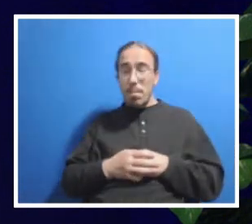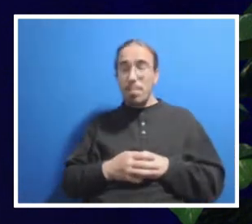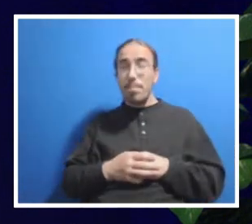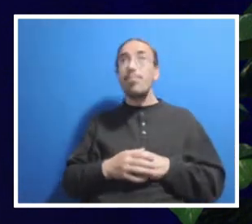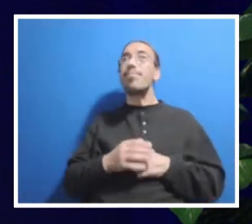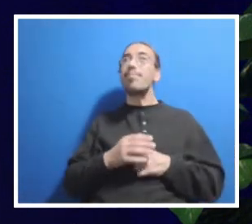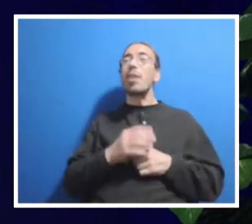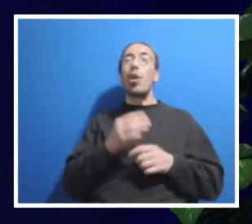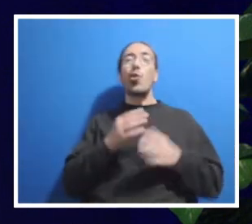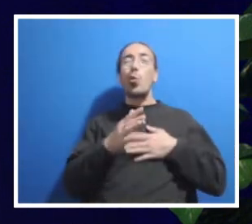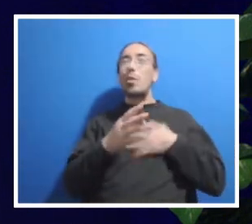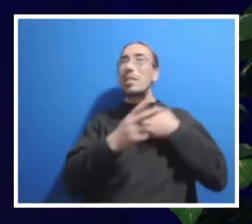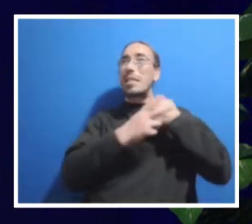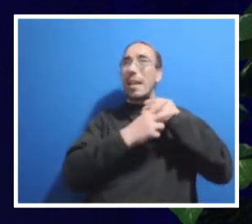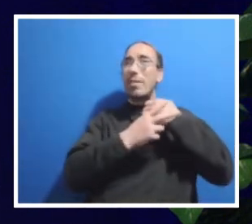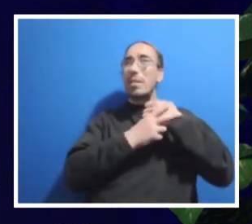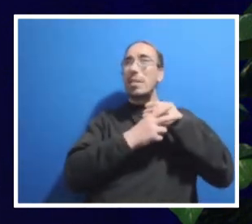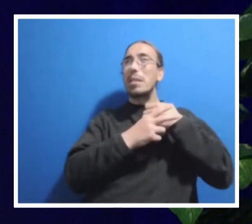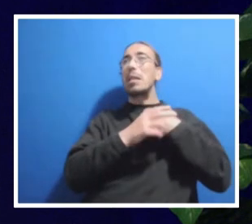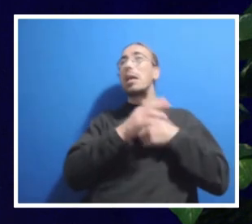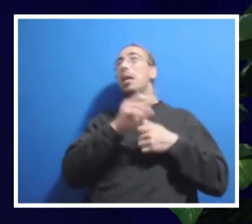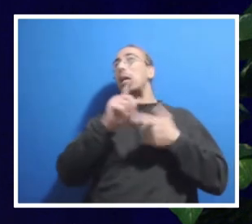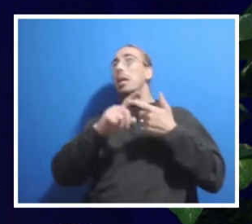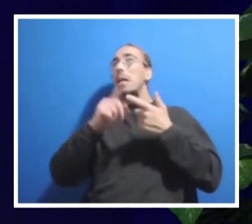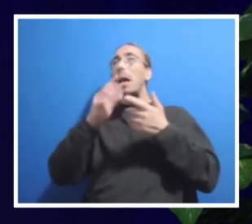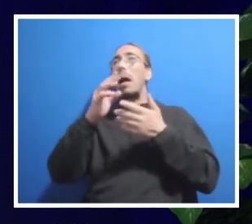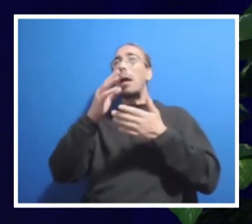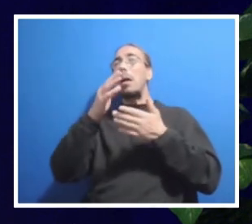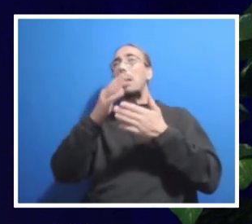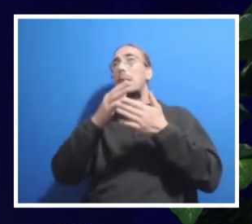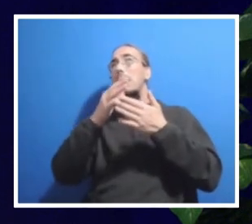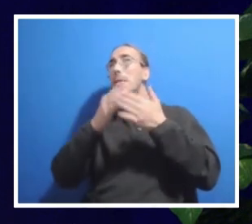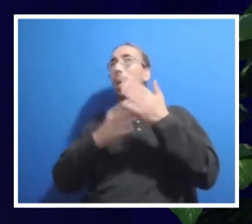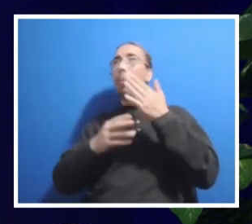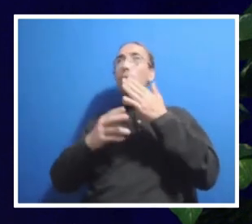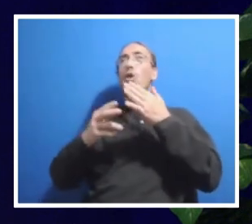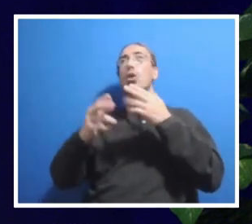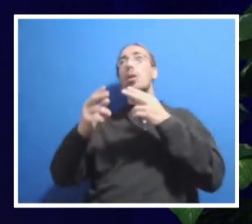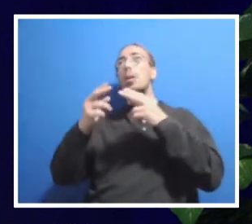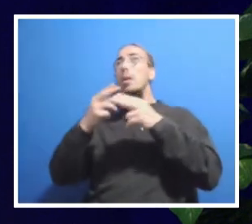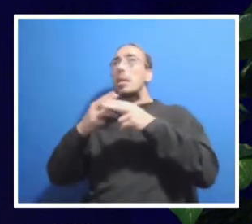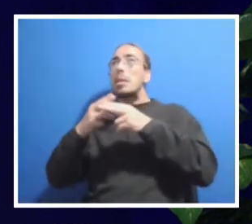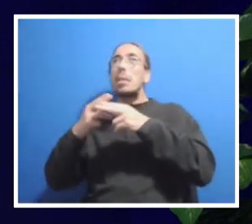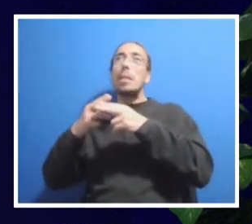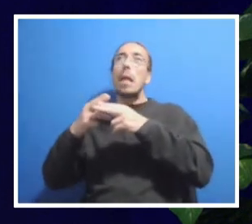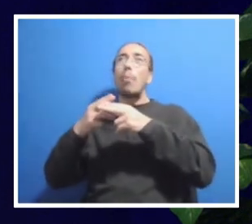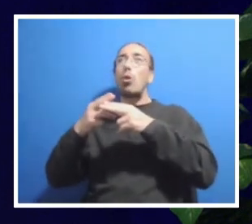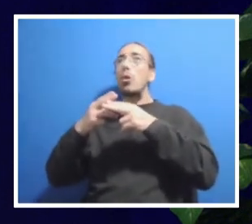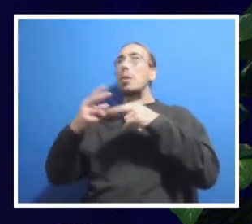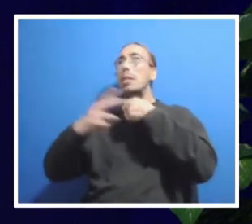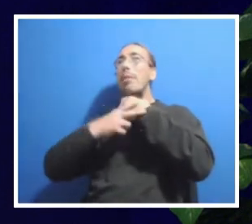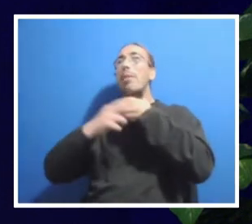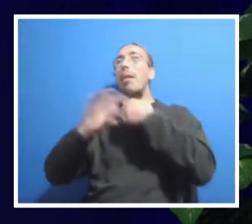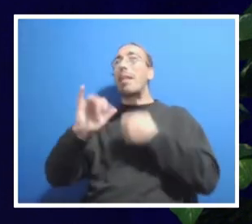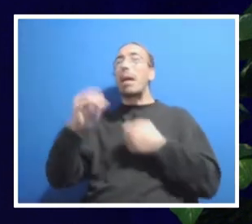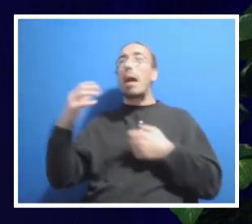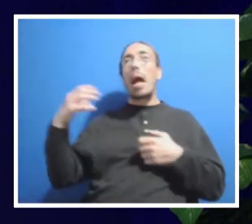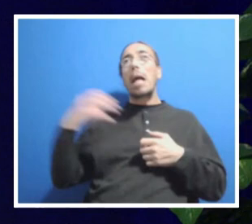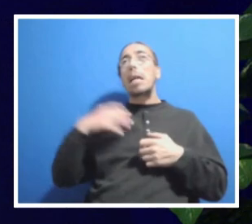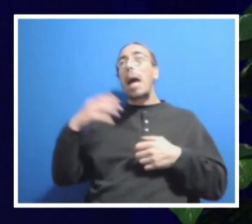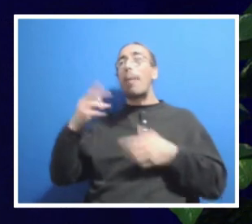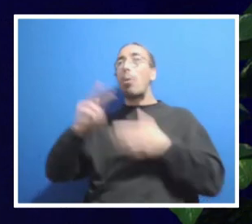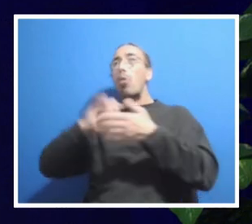unit savings. Some of those are permanent savings. Some are temporary because things have been delayed, like a capital project or the purchase of an equipment